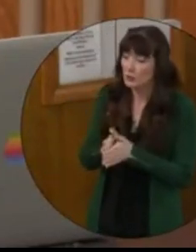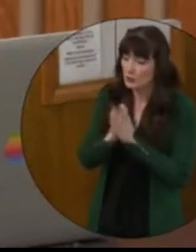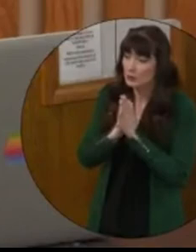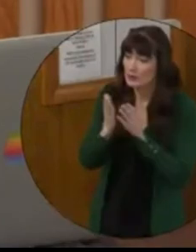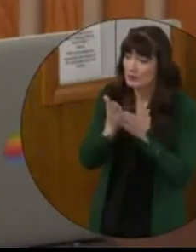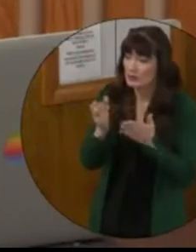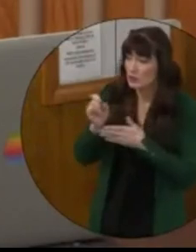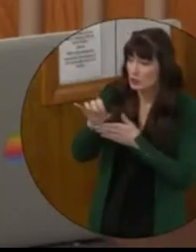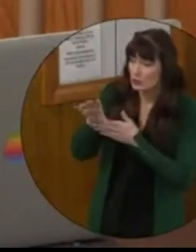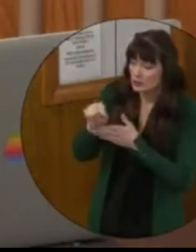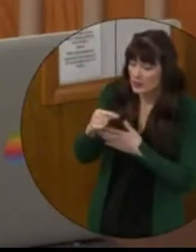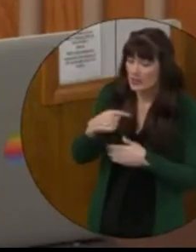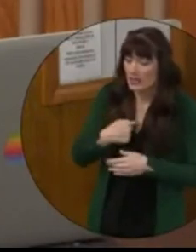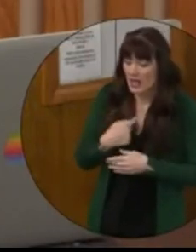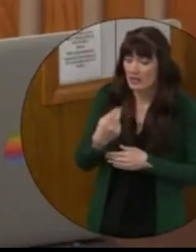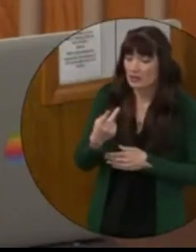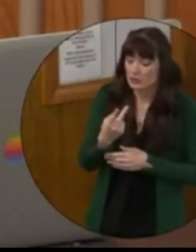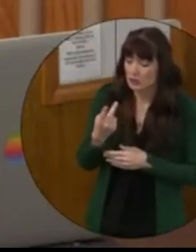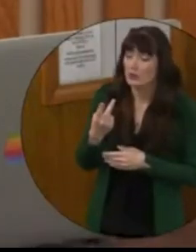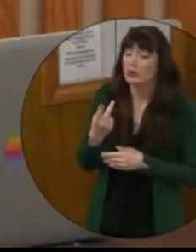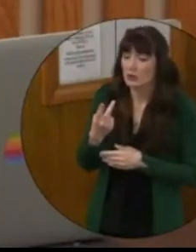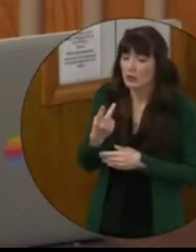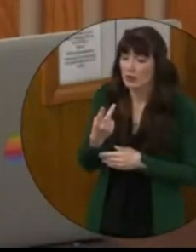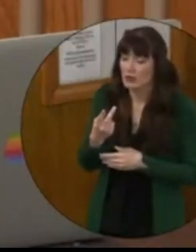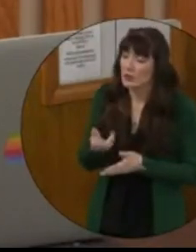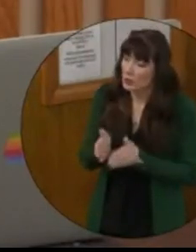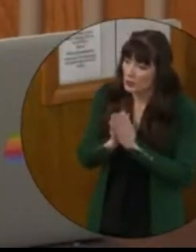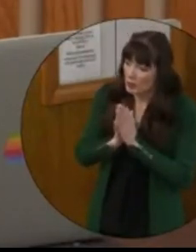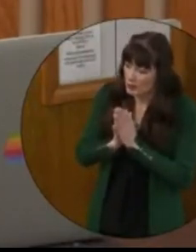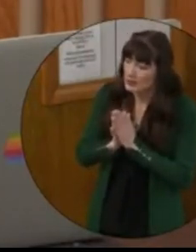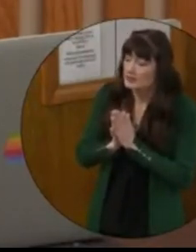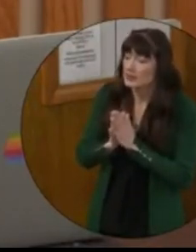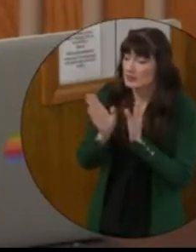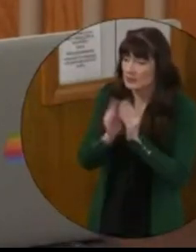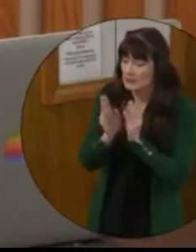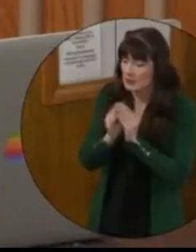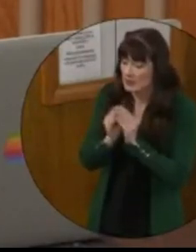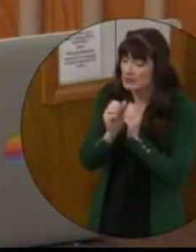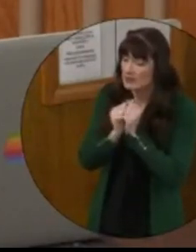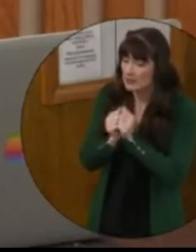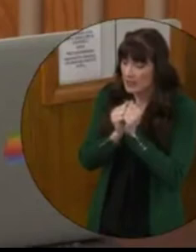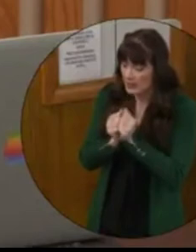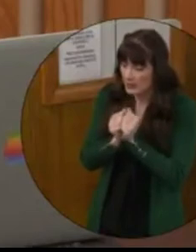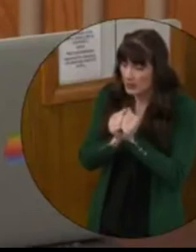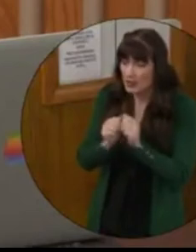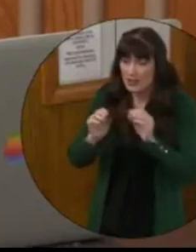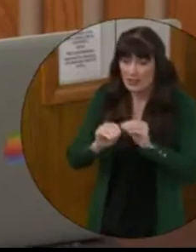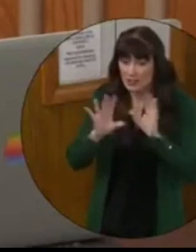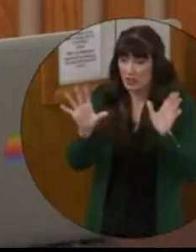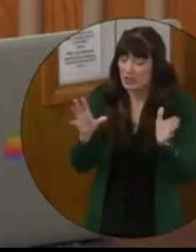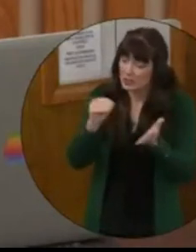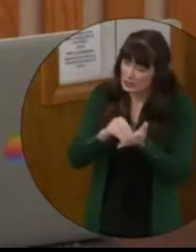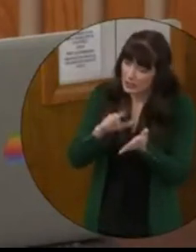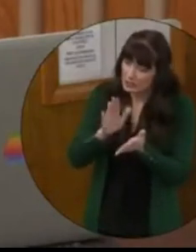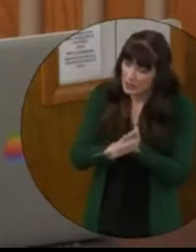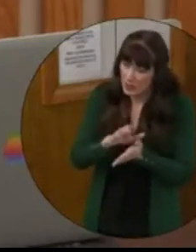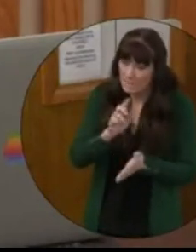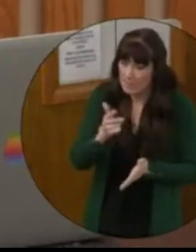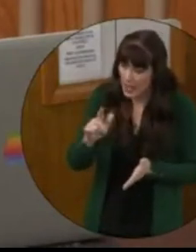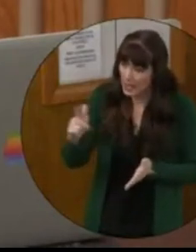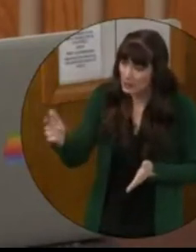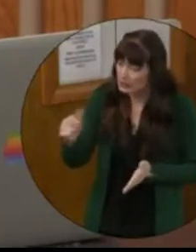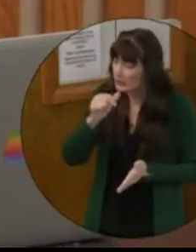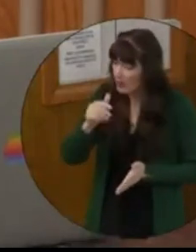the superintendent and I asked to meet with you to express our concerns. There is a very clear documented pattern of your